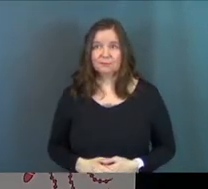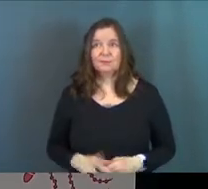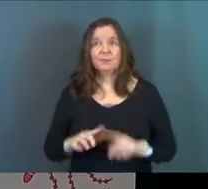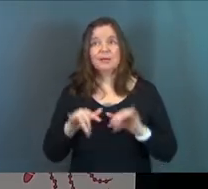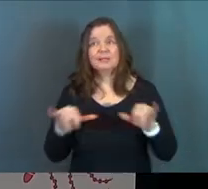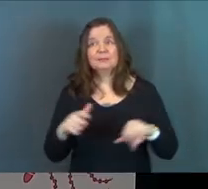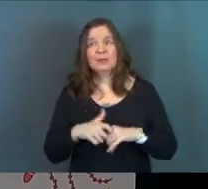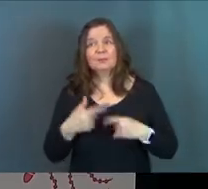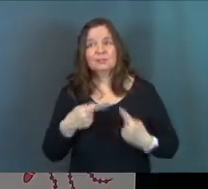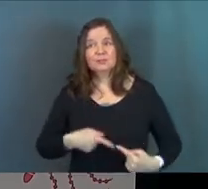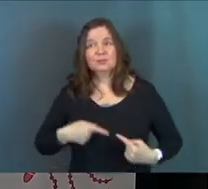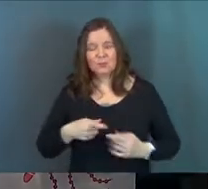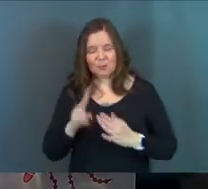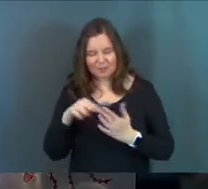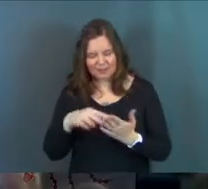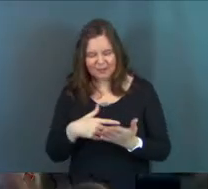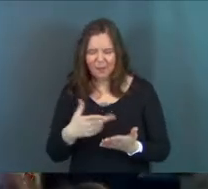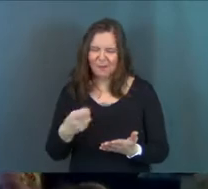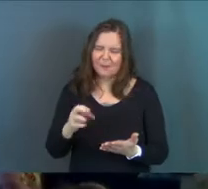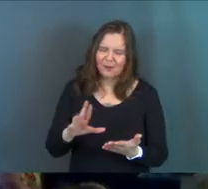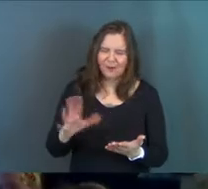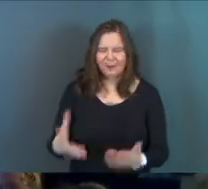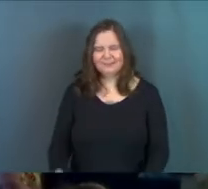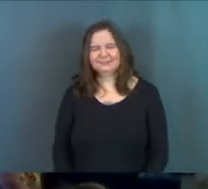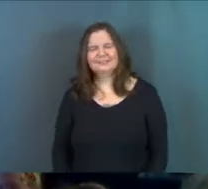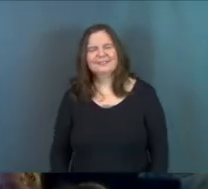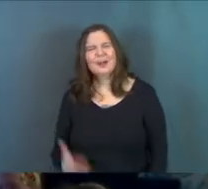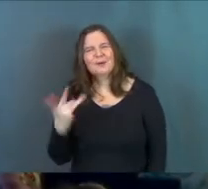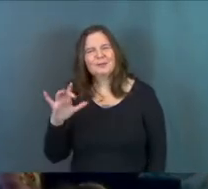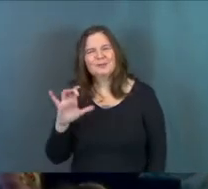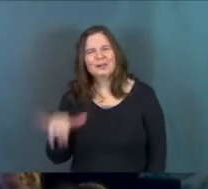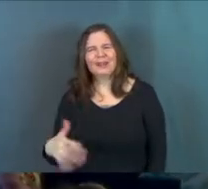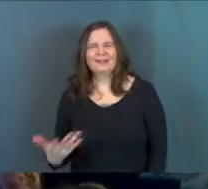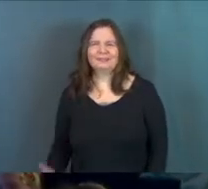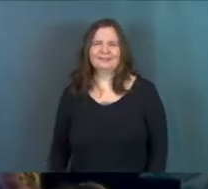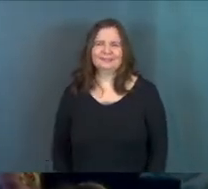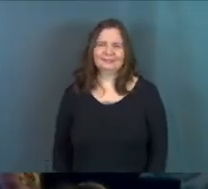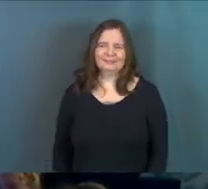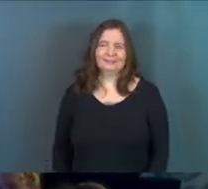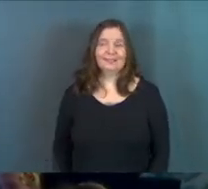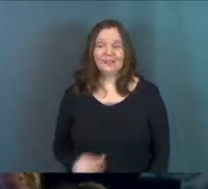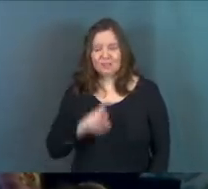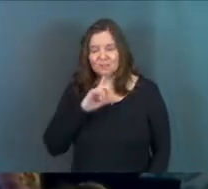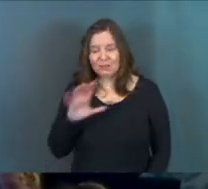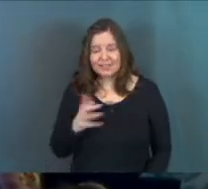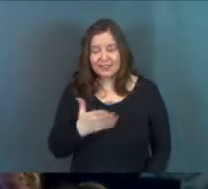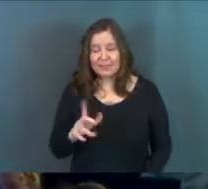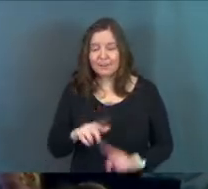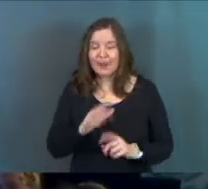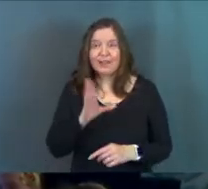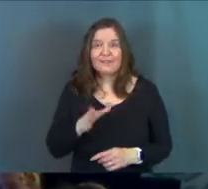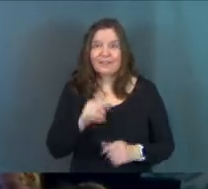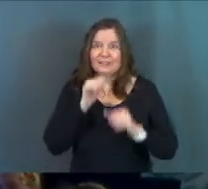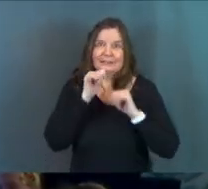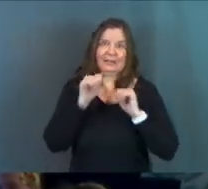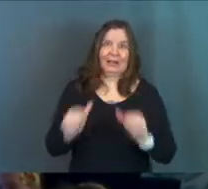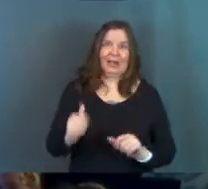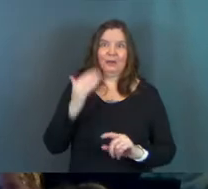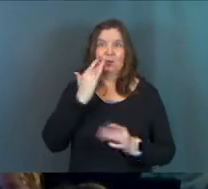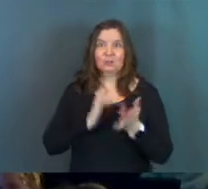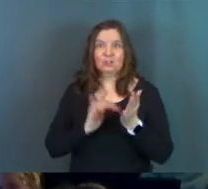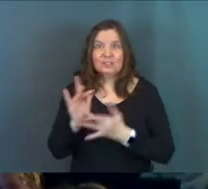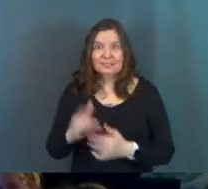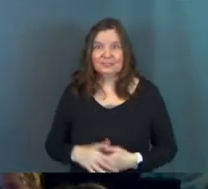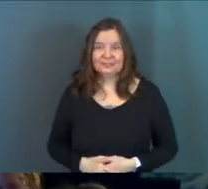And yet we still struggle when we read this moment. We go, oh, Peter, why would you do that? Like, sure, I've done things, but I've never denied knowing